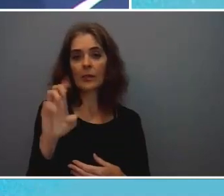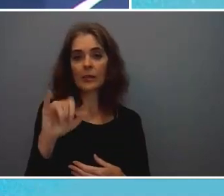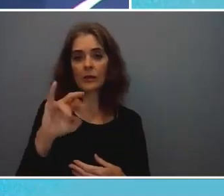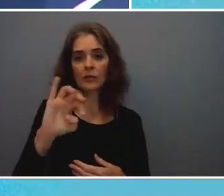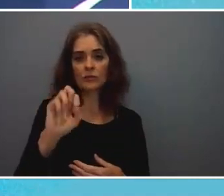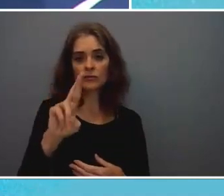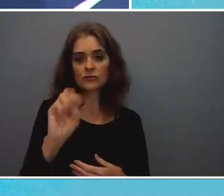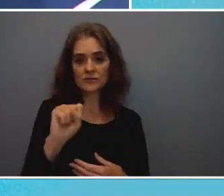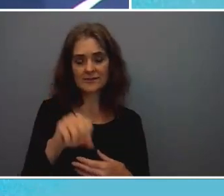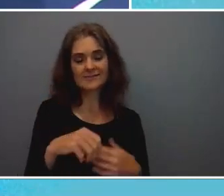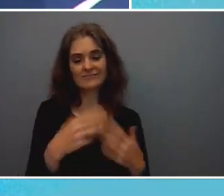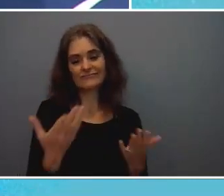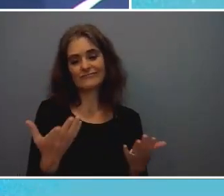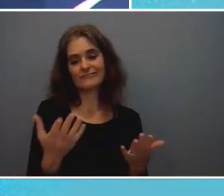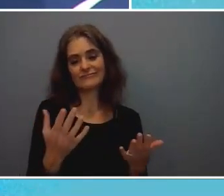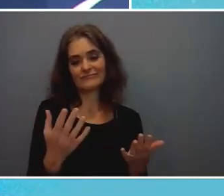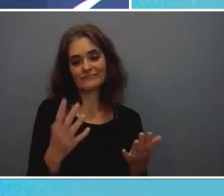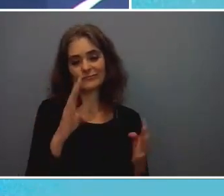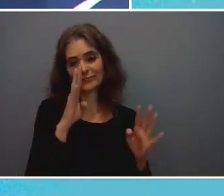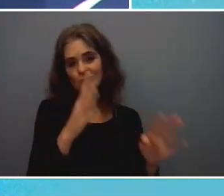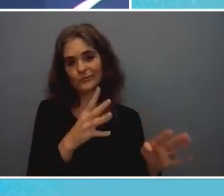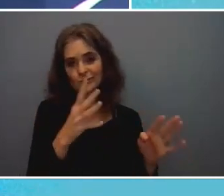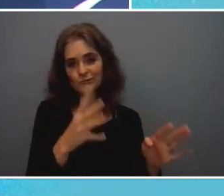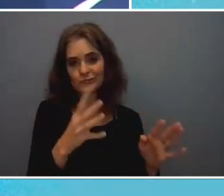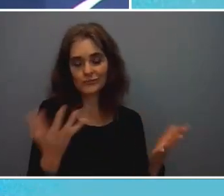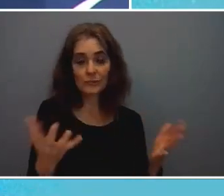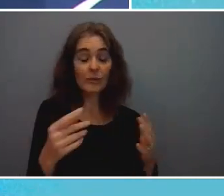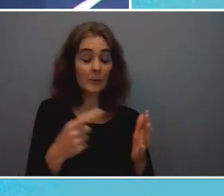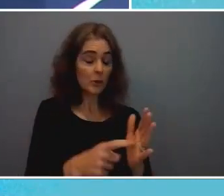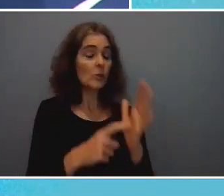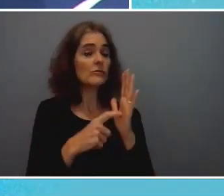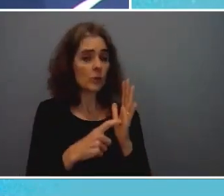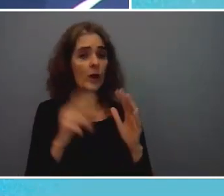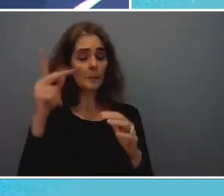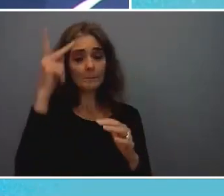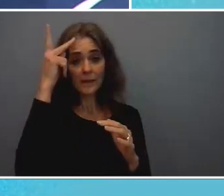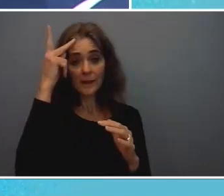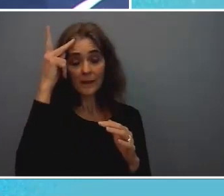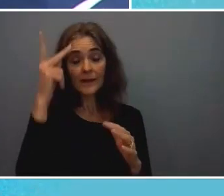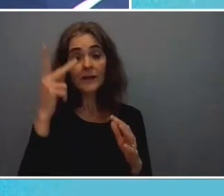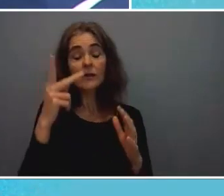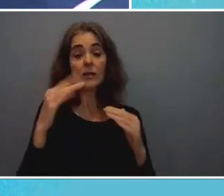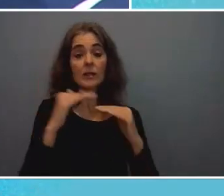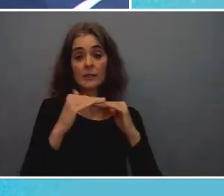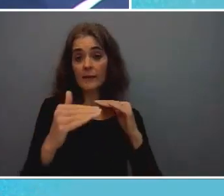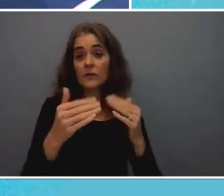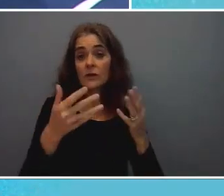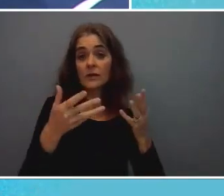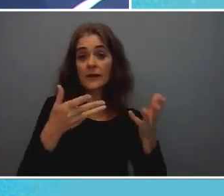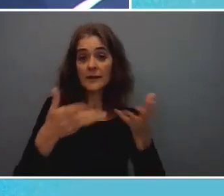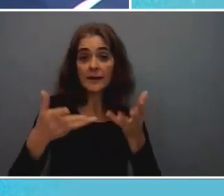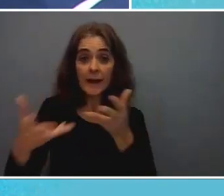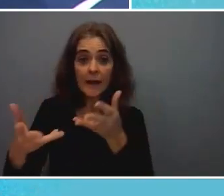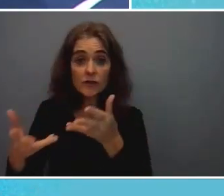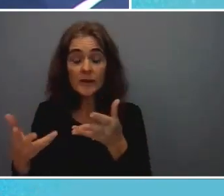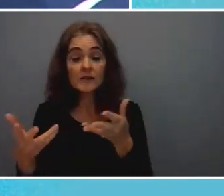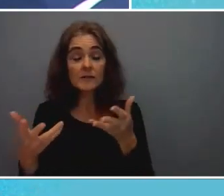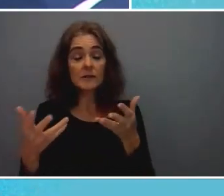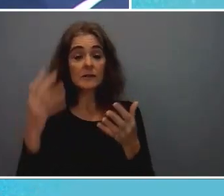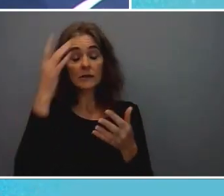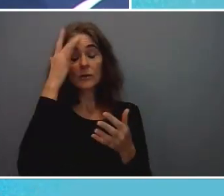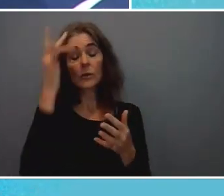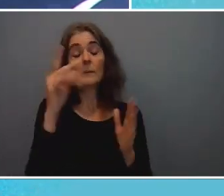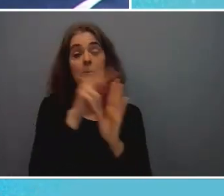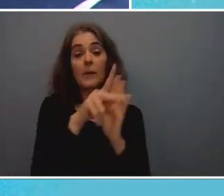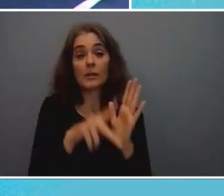will require political level engagement and sustained political level engagement because a lot of these changes in policies and regulations